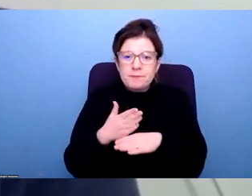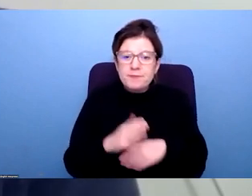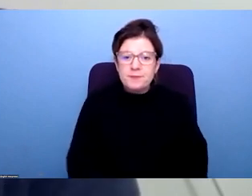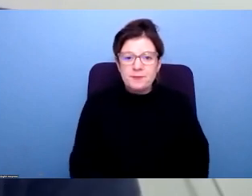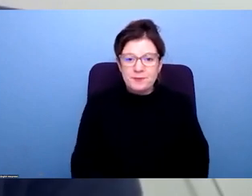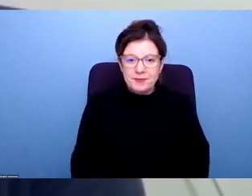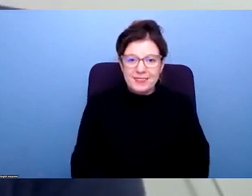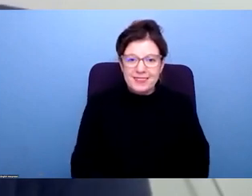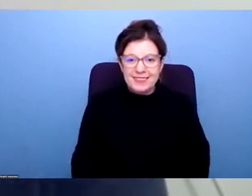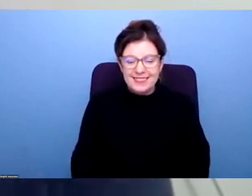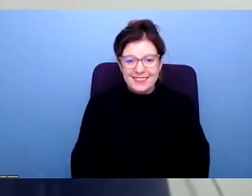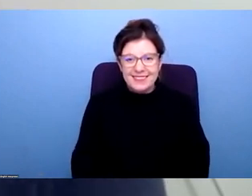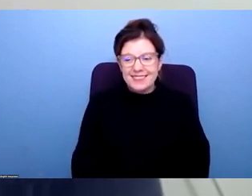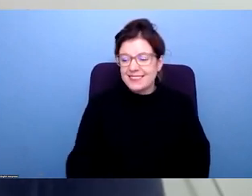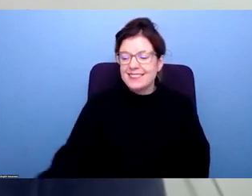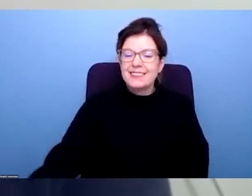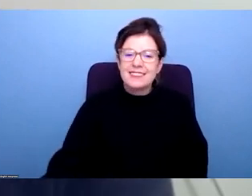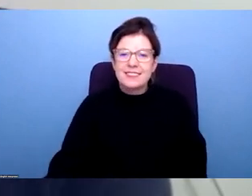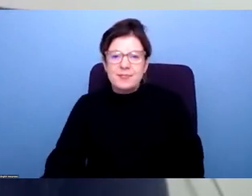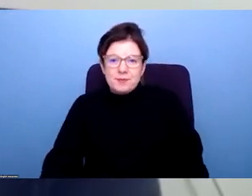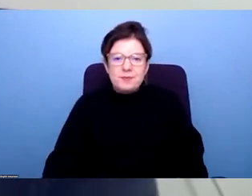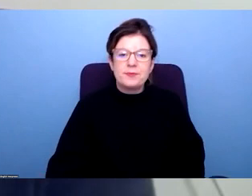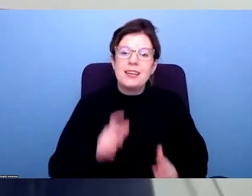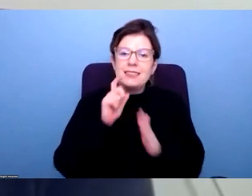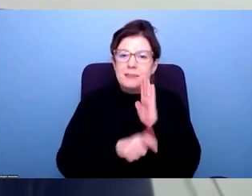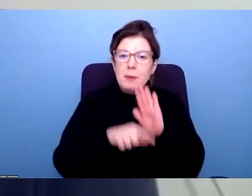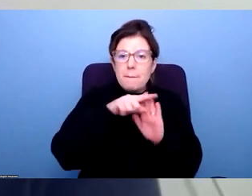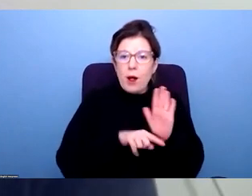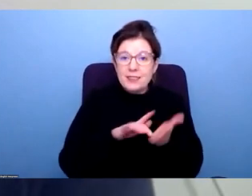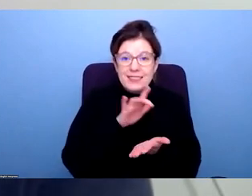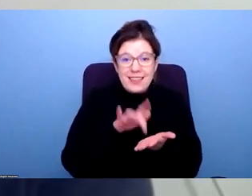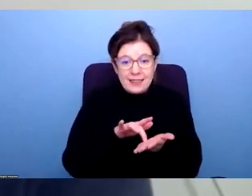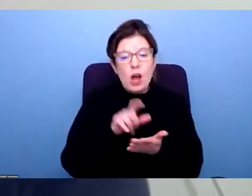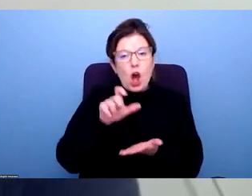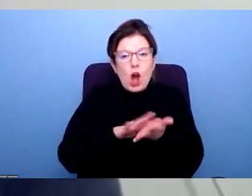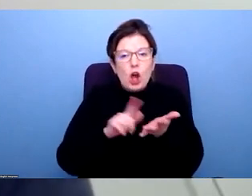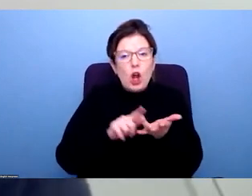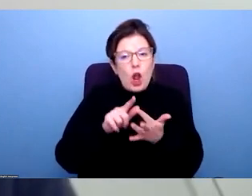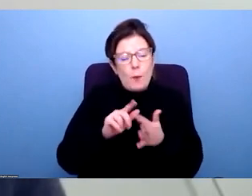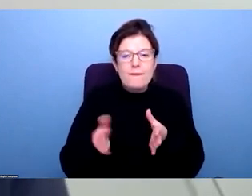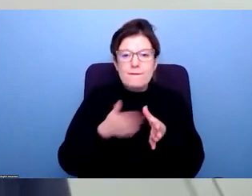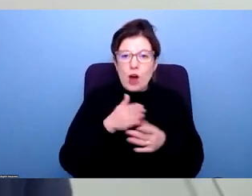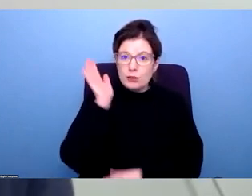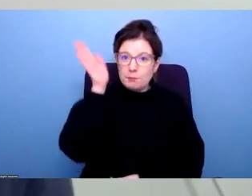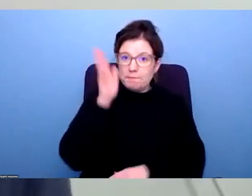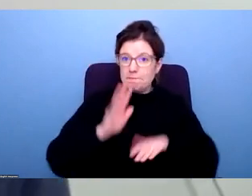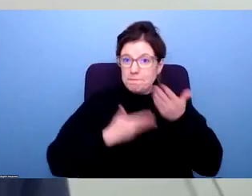switch your screen, there she is, from the Disability Policy Centre, and Chloe's going to start us off with the first